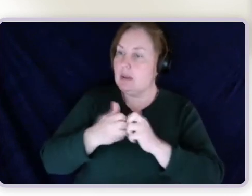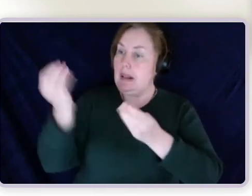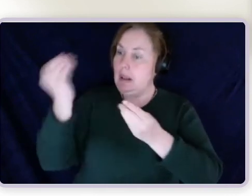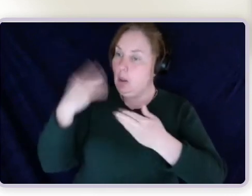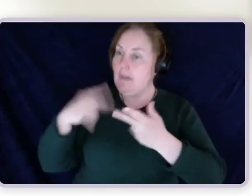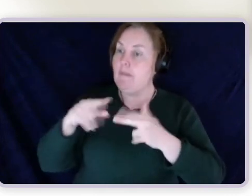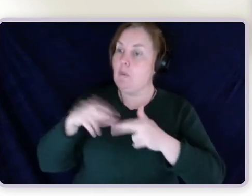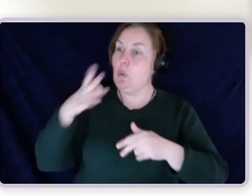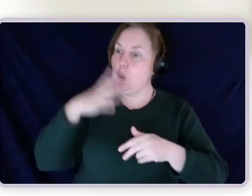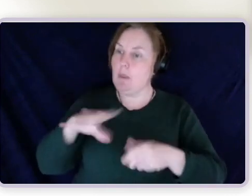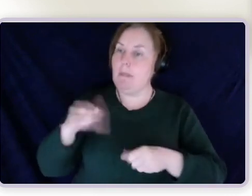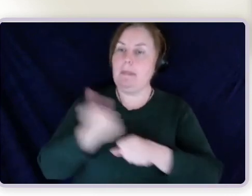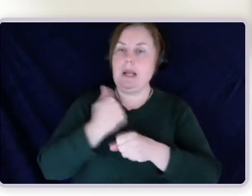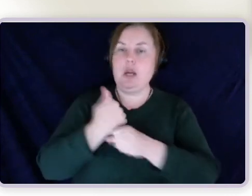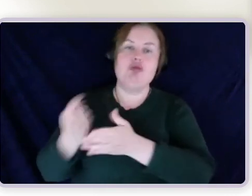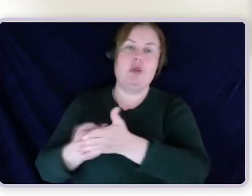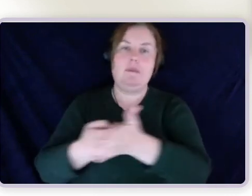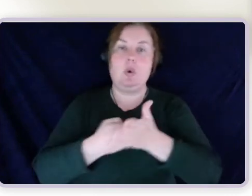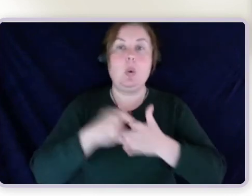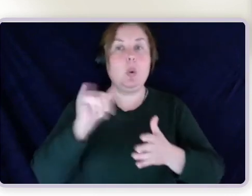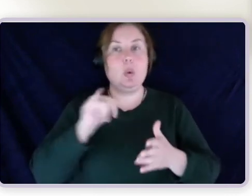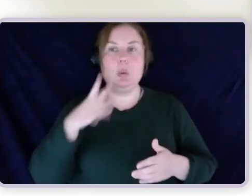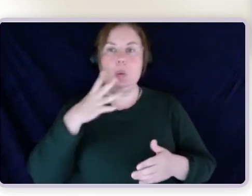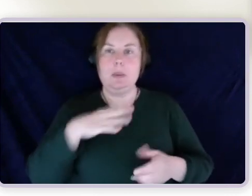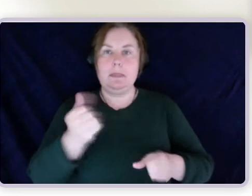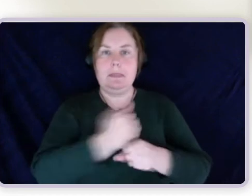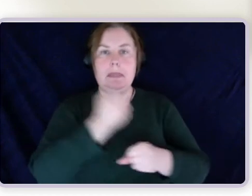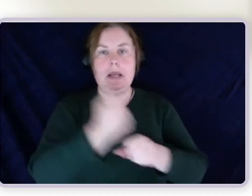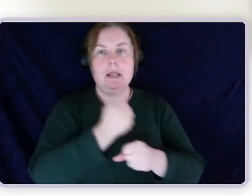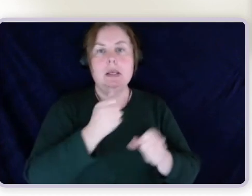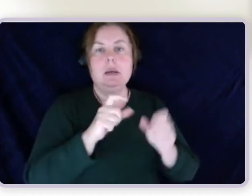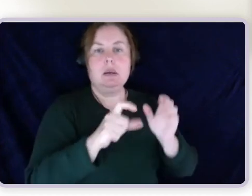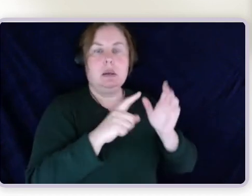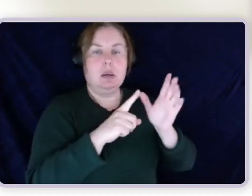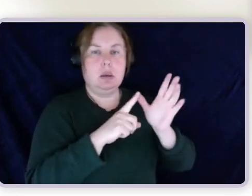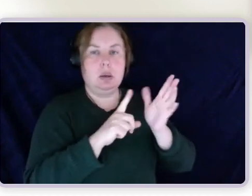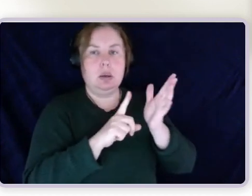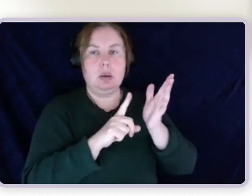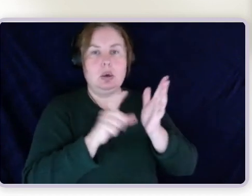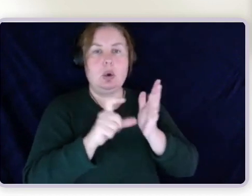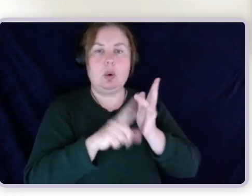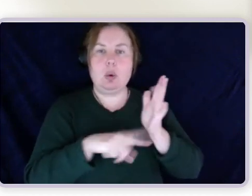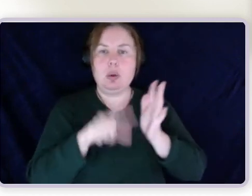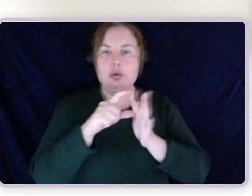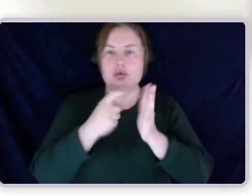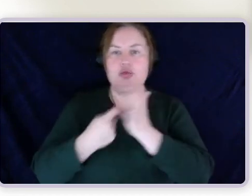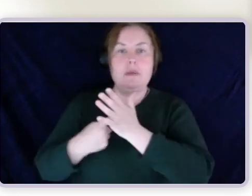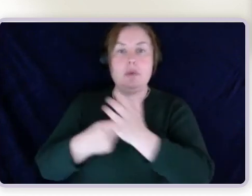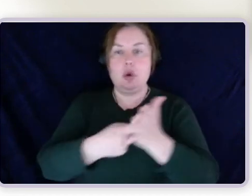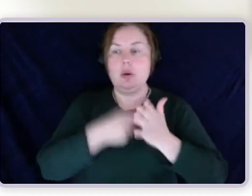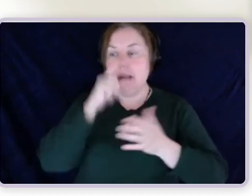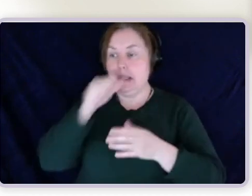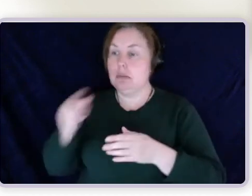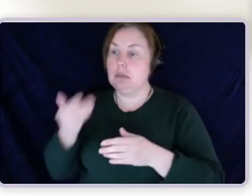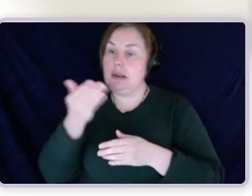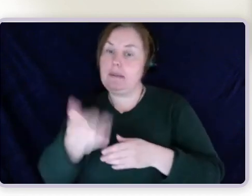cold referral, you can also give your clients our general advice line. I'm